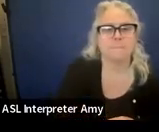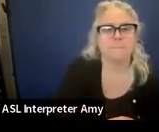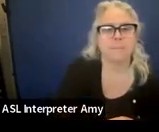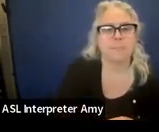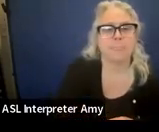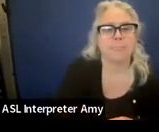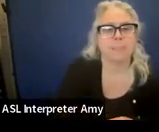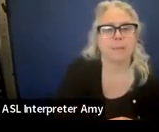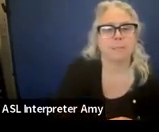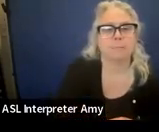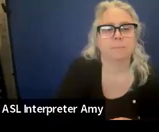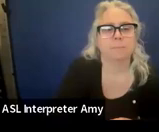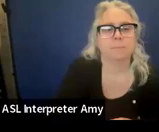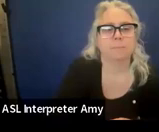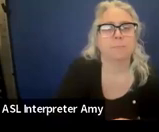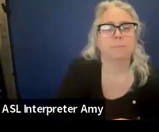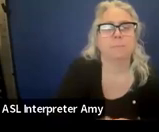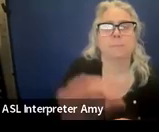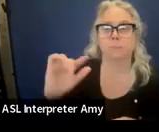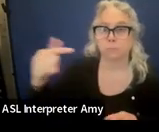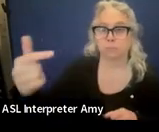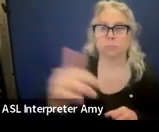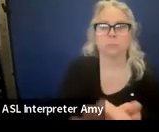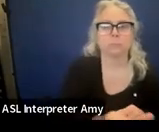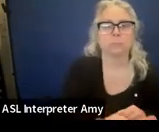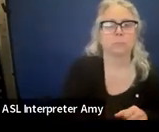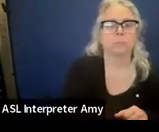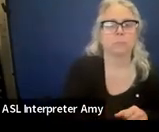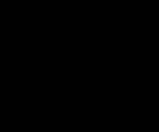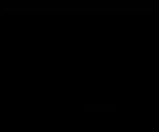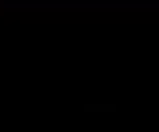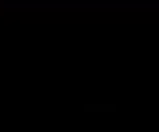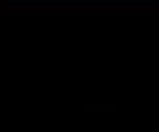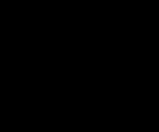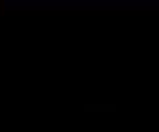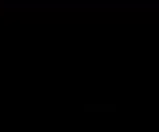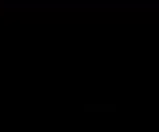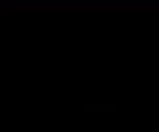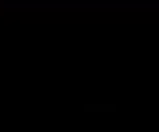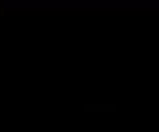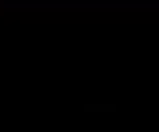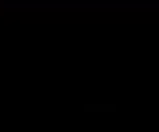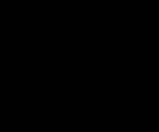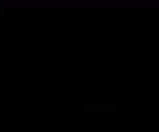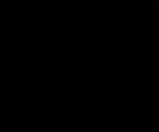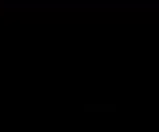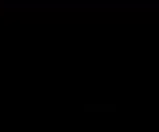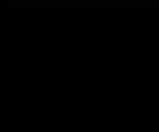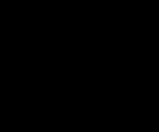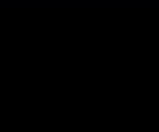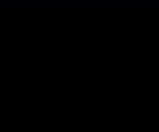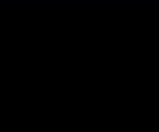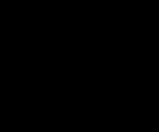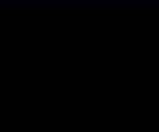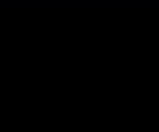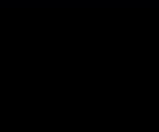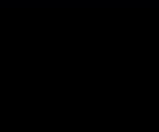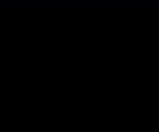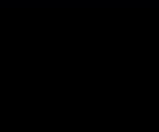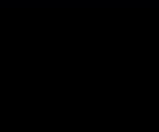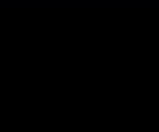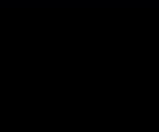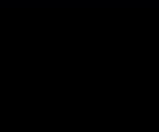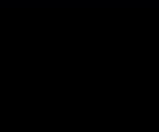level, like for multiplication might be that, okay, they don't know anything about multiplication, but they can add three digit numbers or